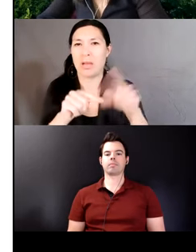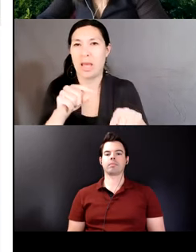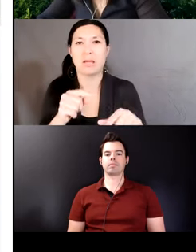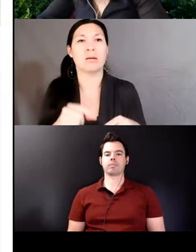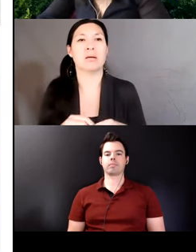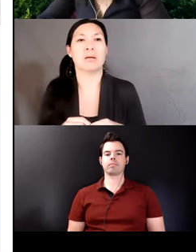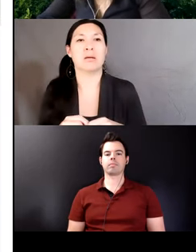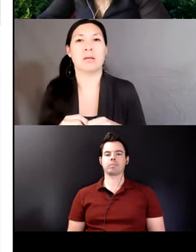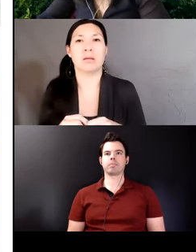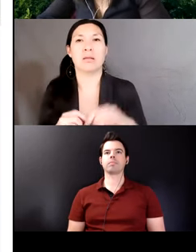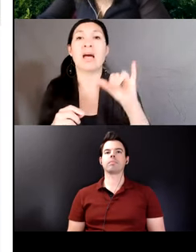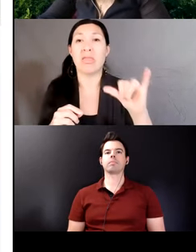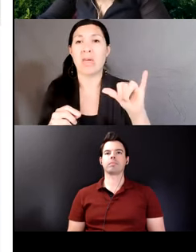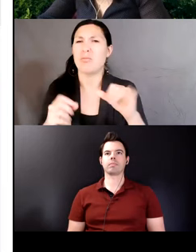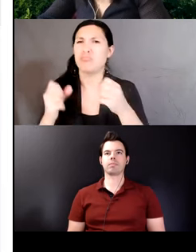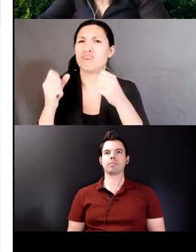morphosyntactic argument.